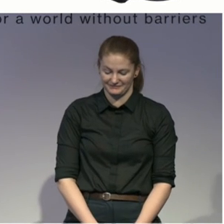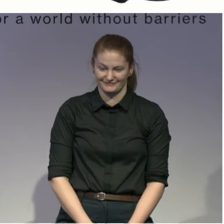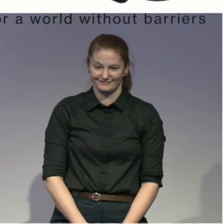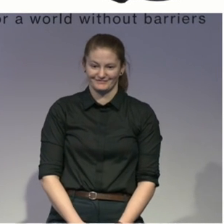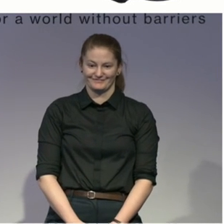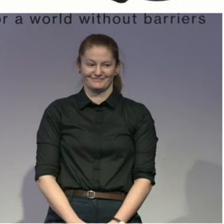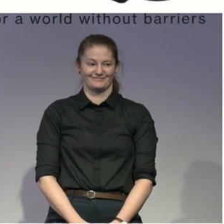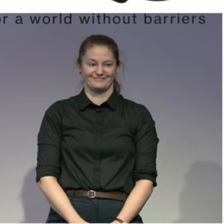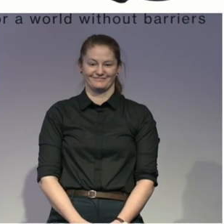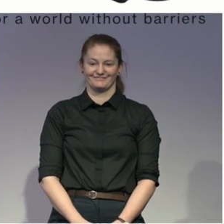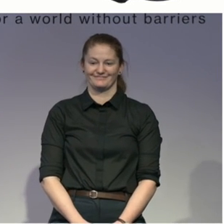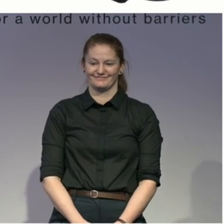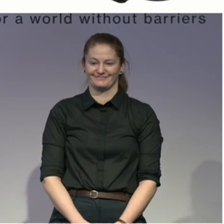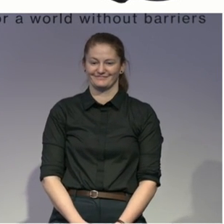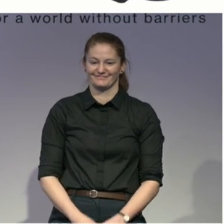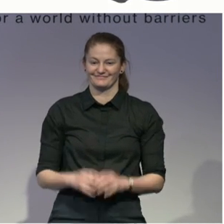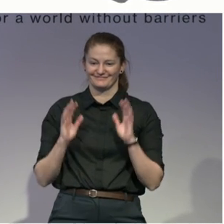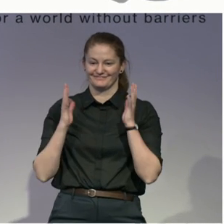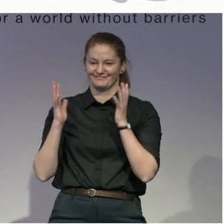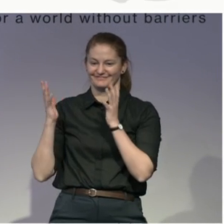Thank you so much for listening.